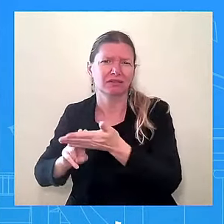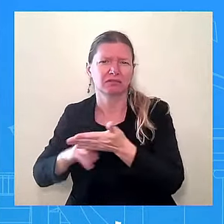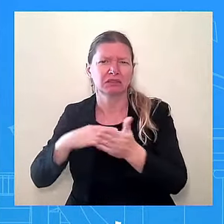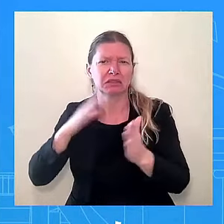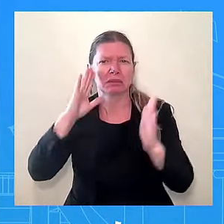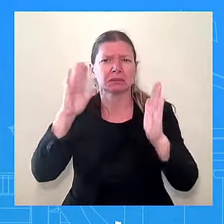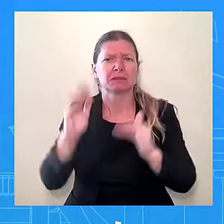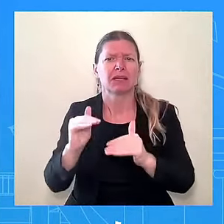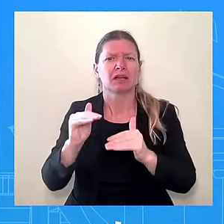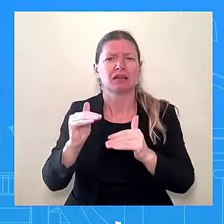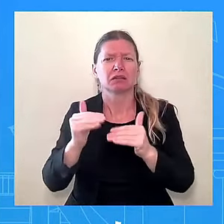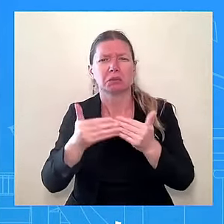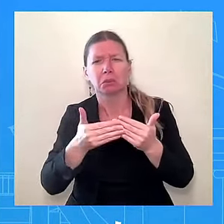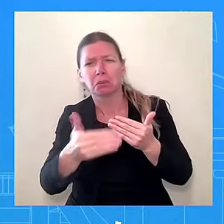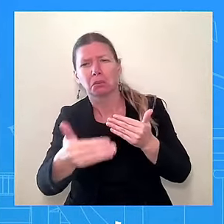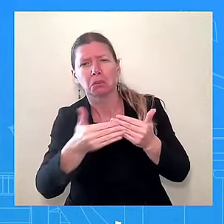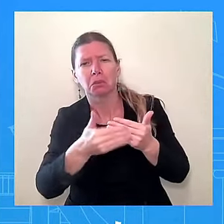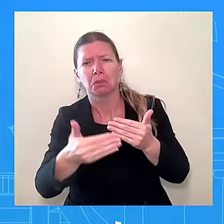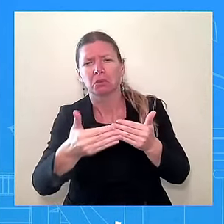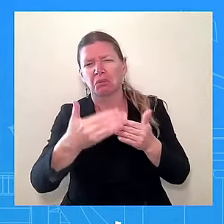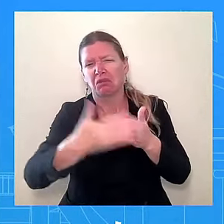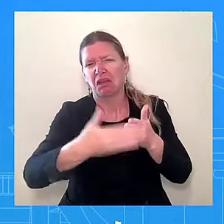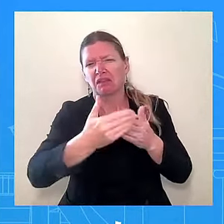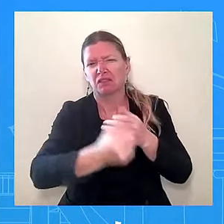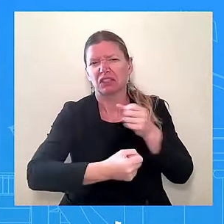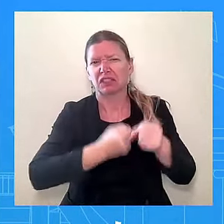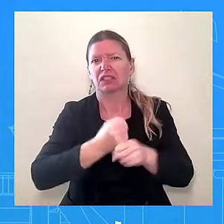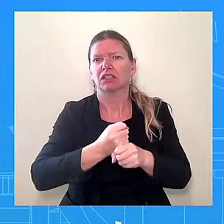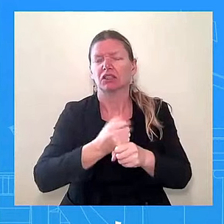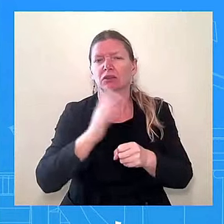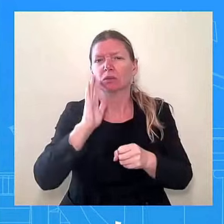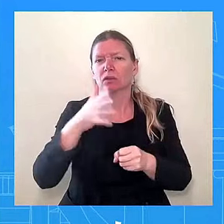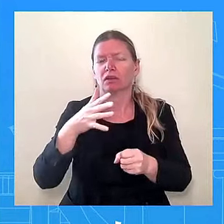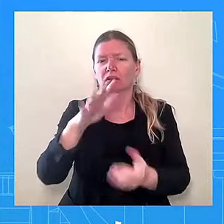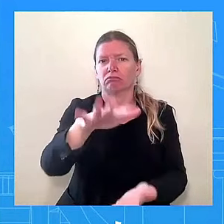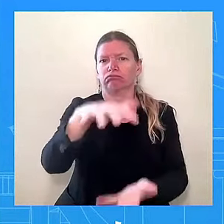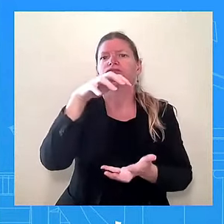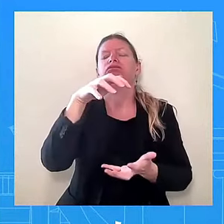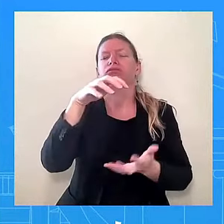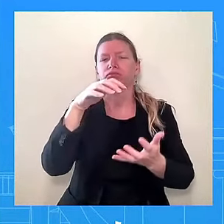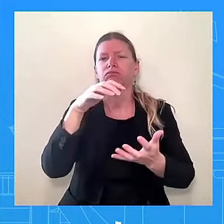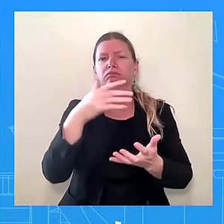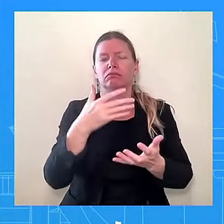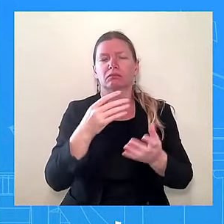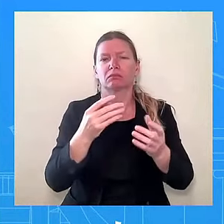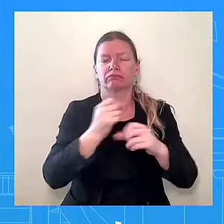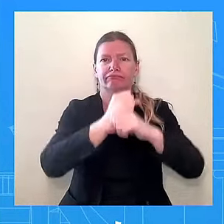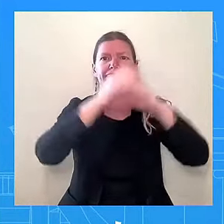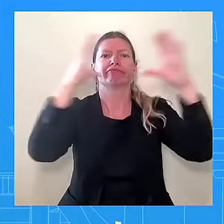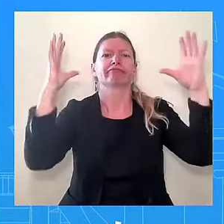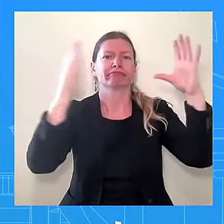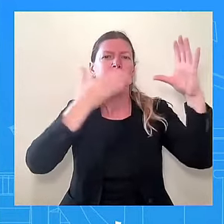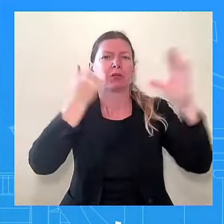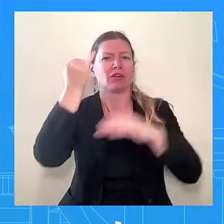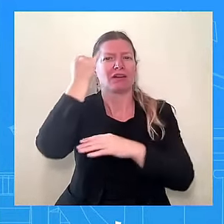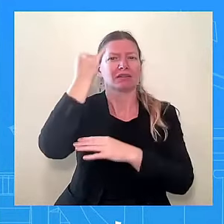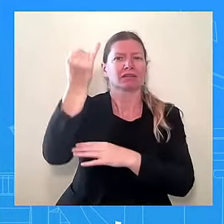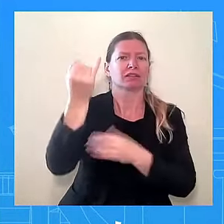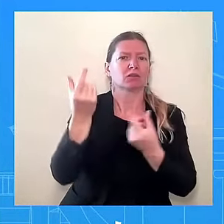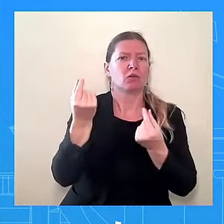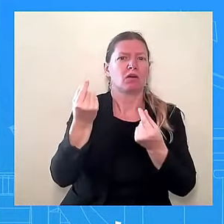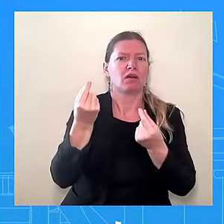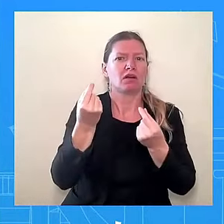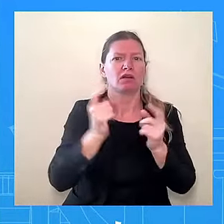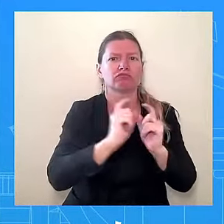and 2026. The Inflation Reduction Act was structured so that you would be making payments and investments over a period of time.